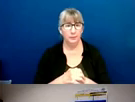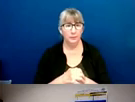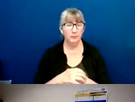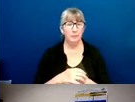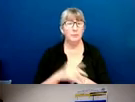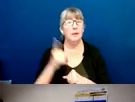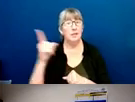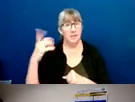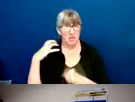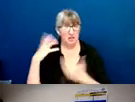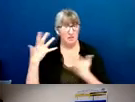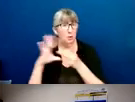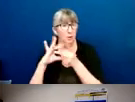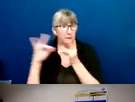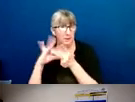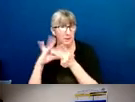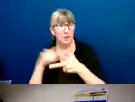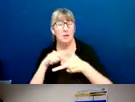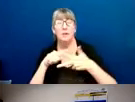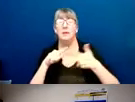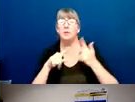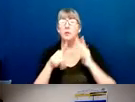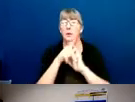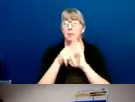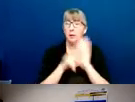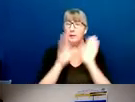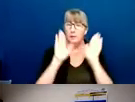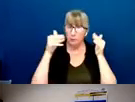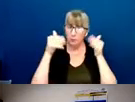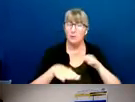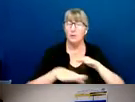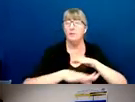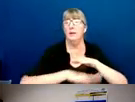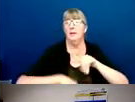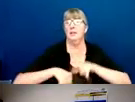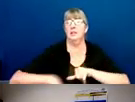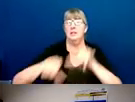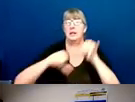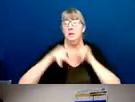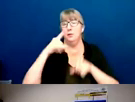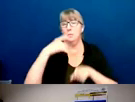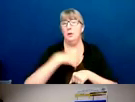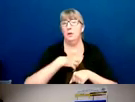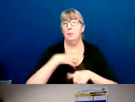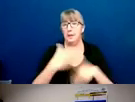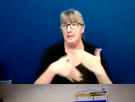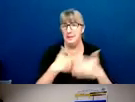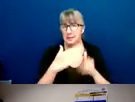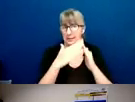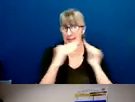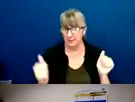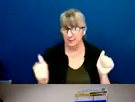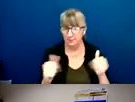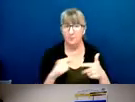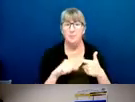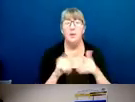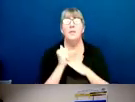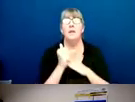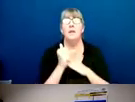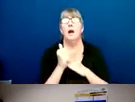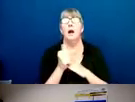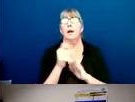on the foundational standards of CPD's complaint and disciplinary system, the guiding principles for every CPD officer,